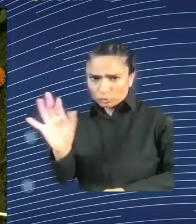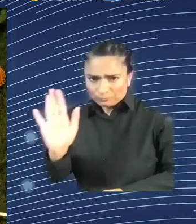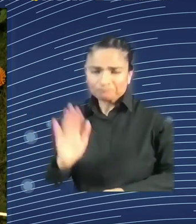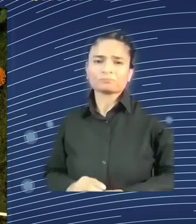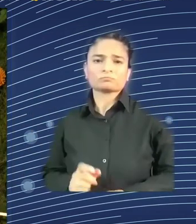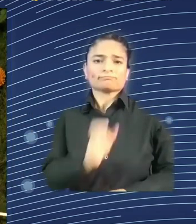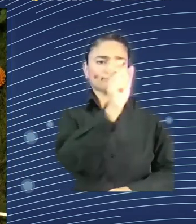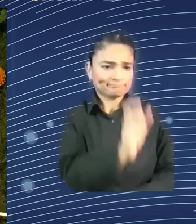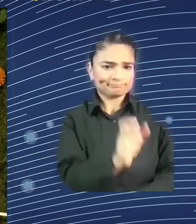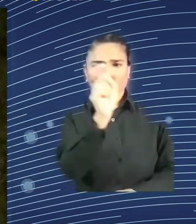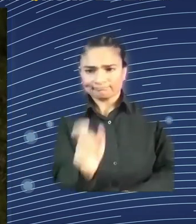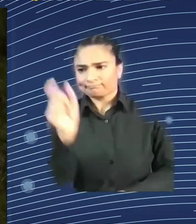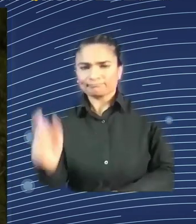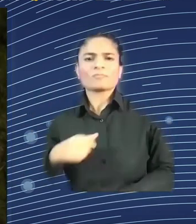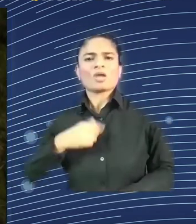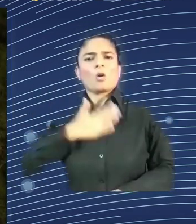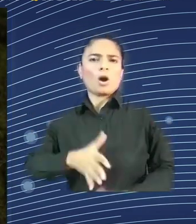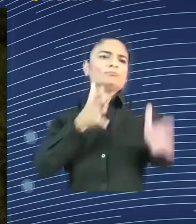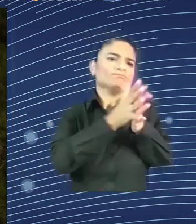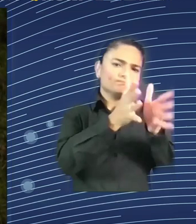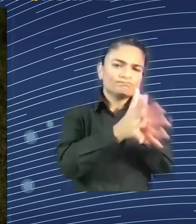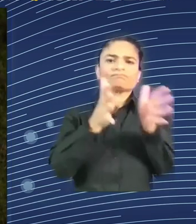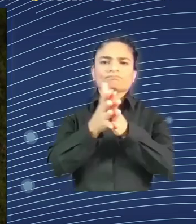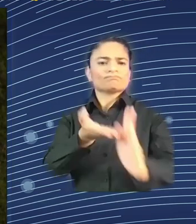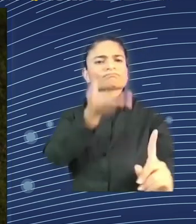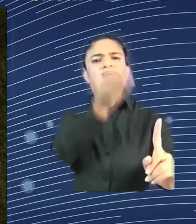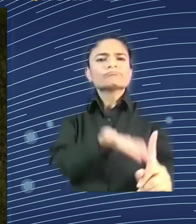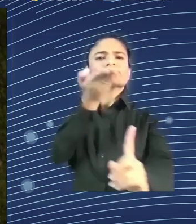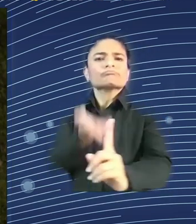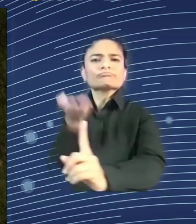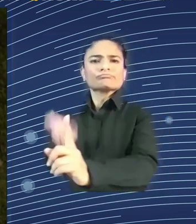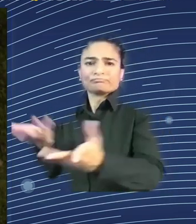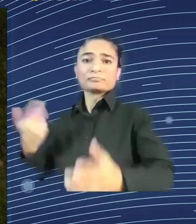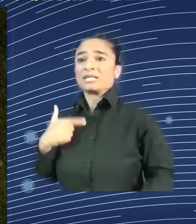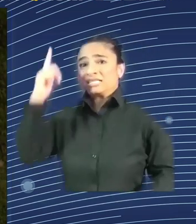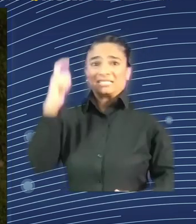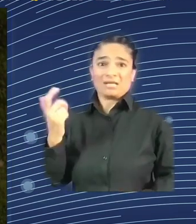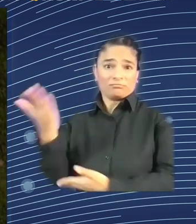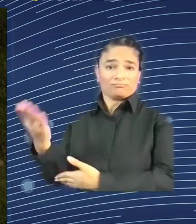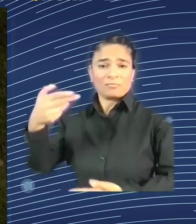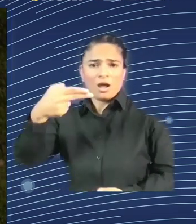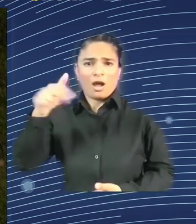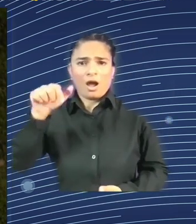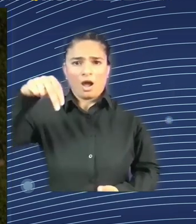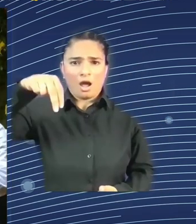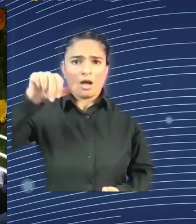Managing Director at Austrian Startups, which is Austria's biggest startup platform. Please welcome Hannah.